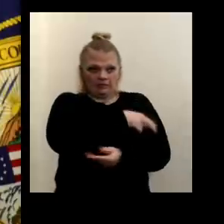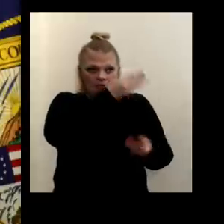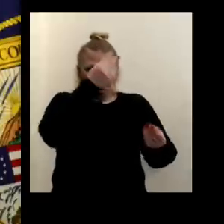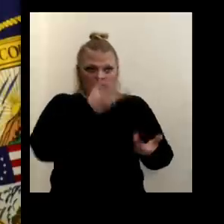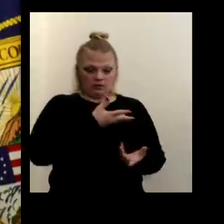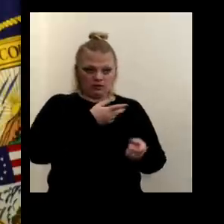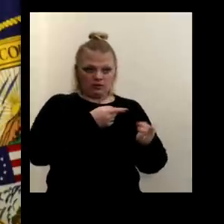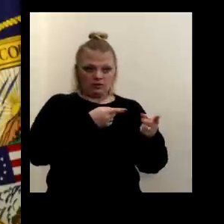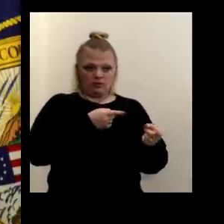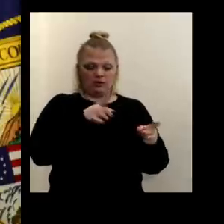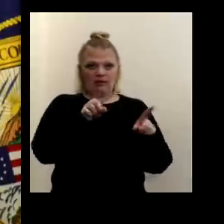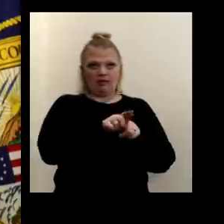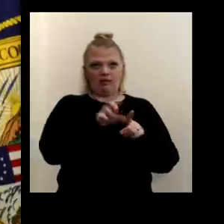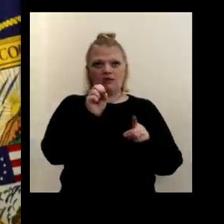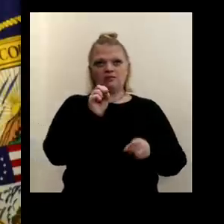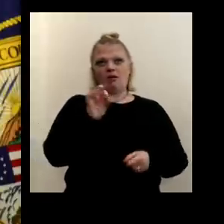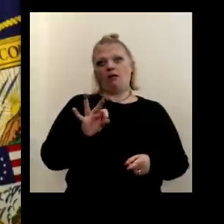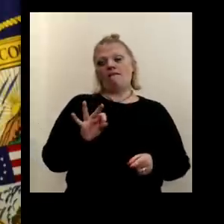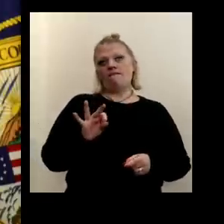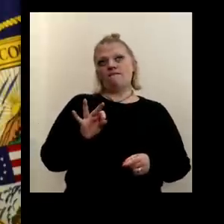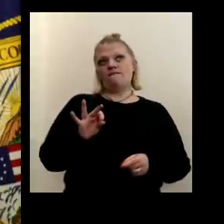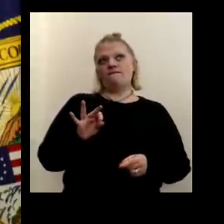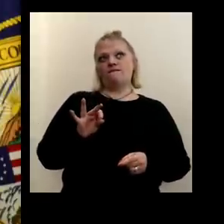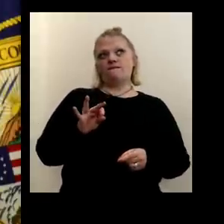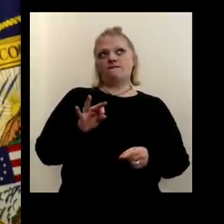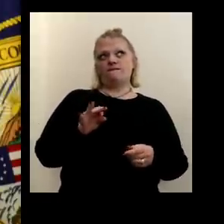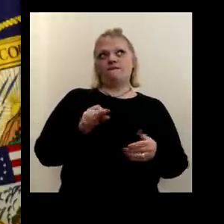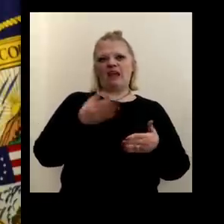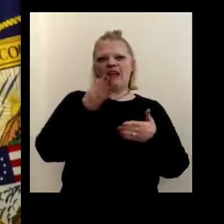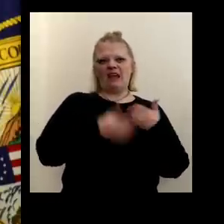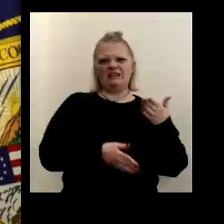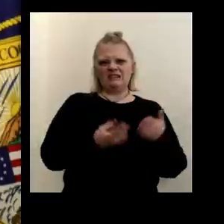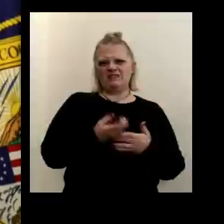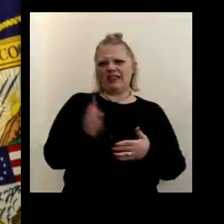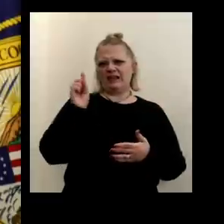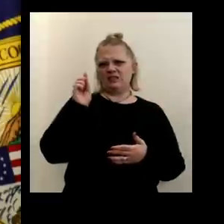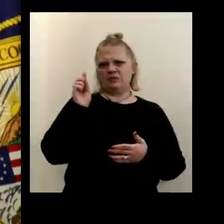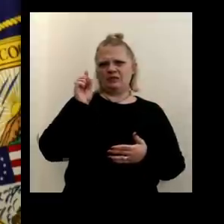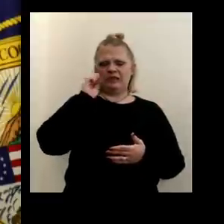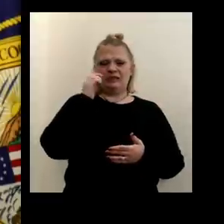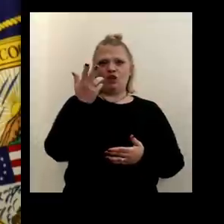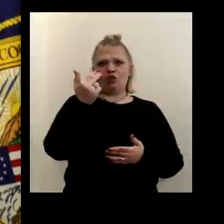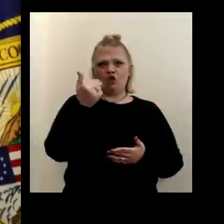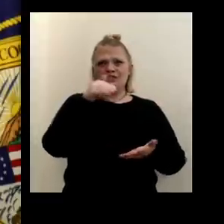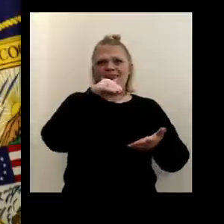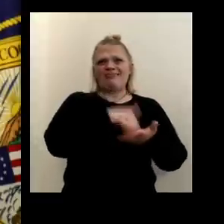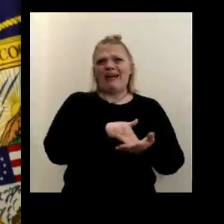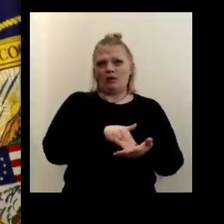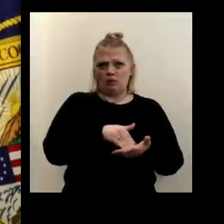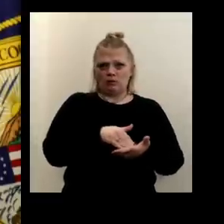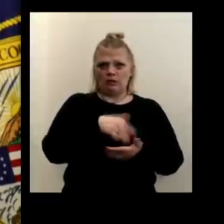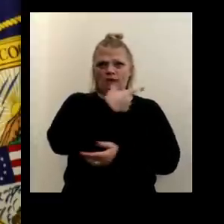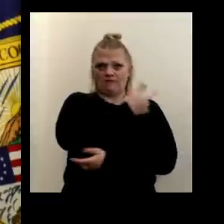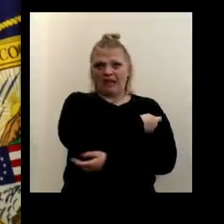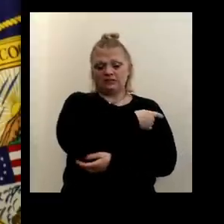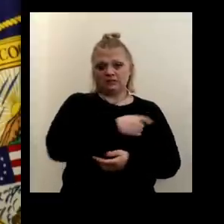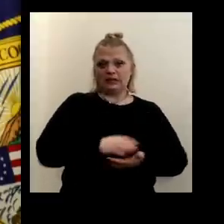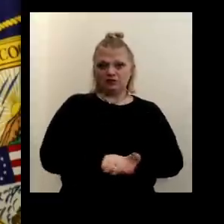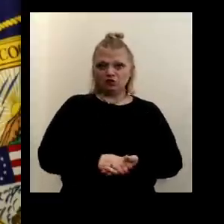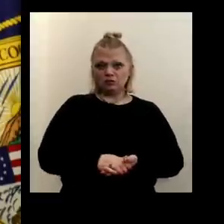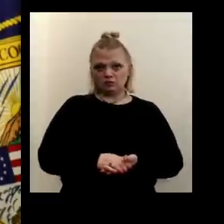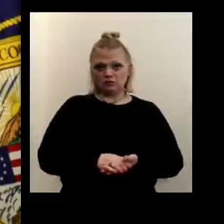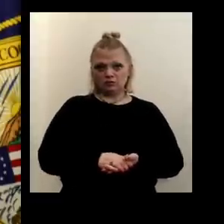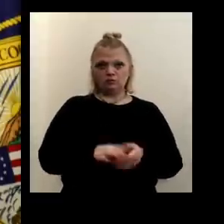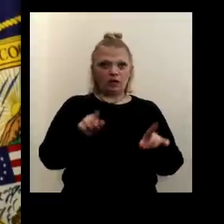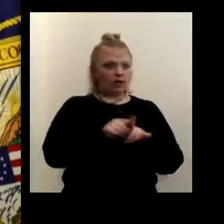as of the end of last week about 13,000 vaccinations, but you're